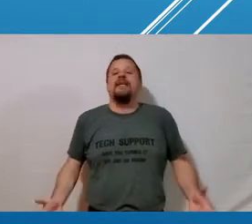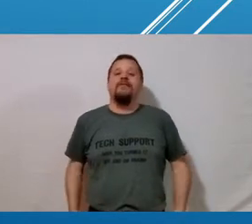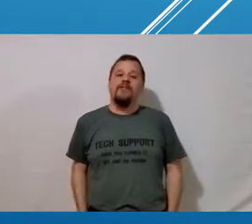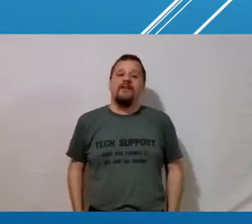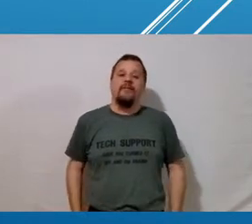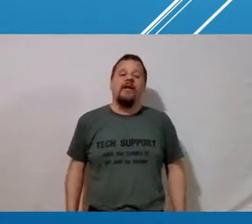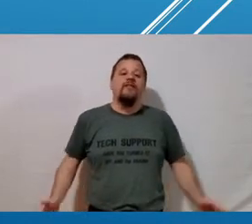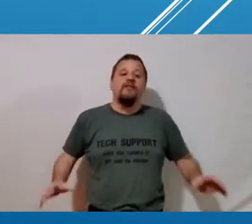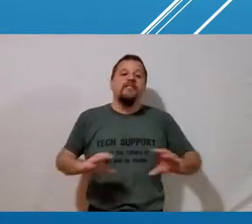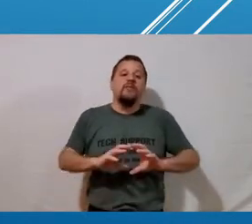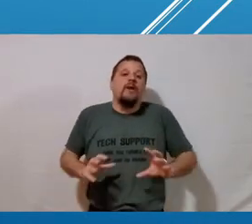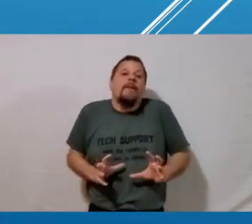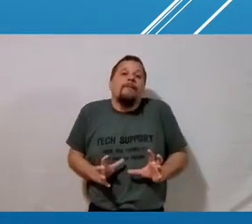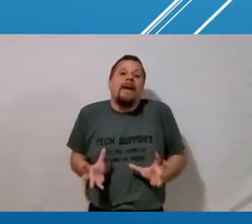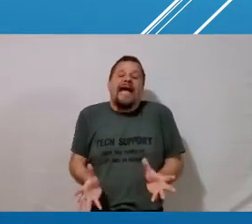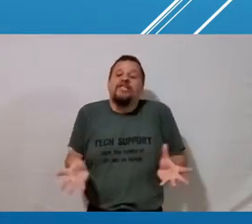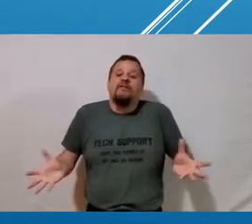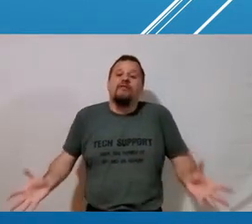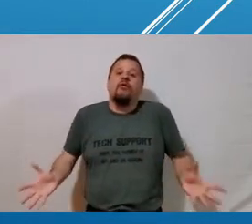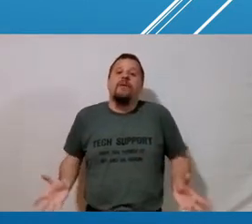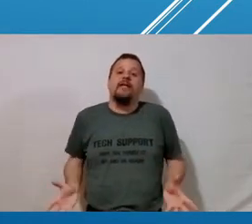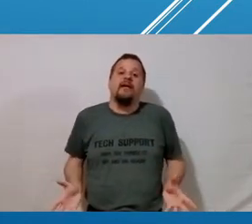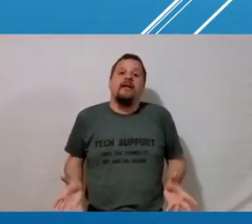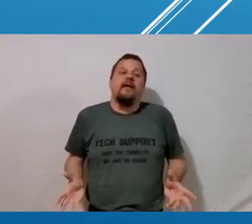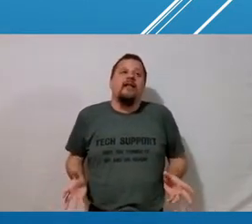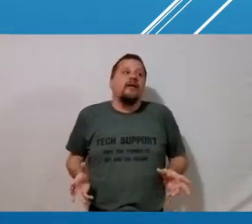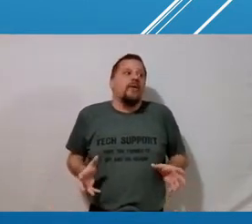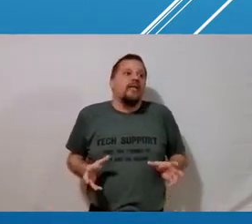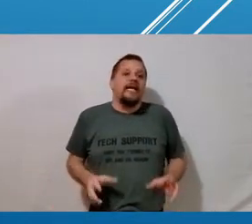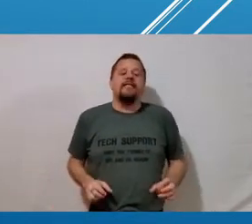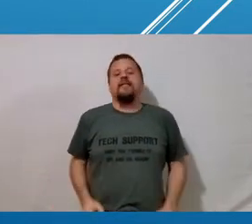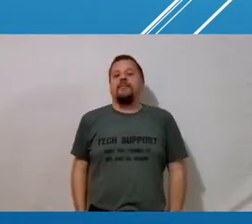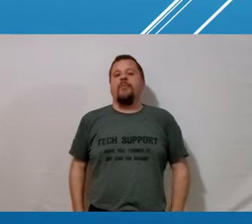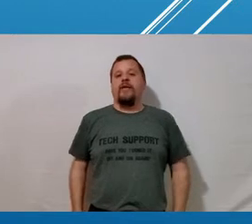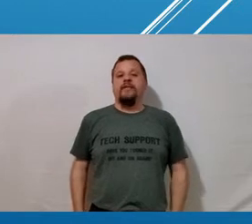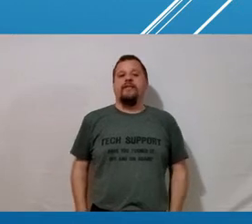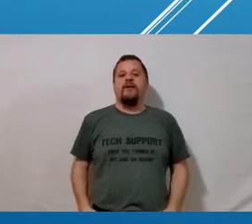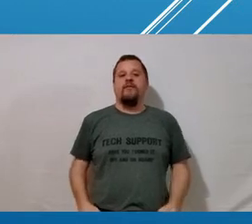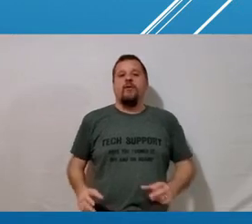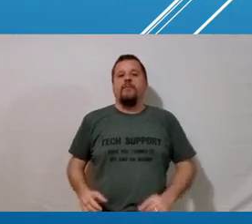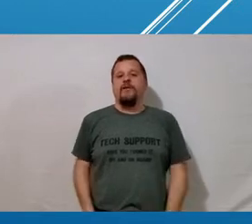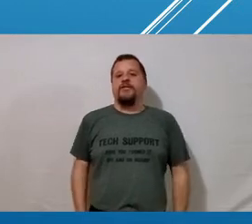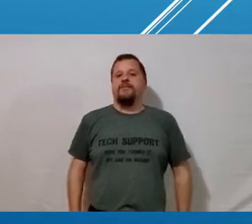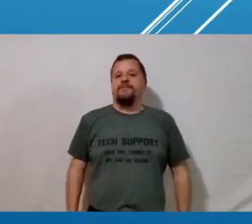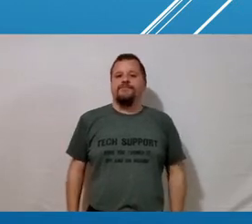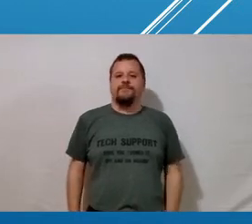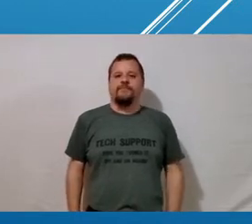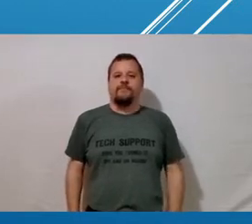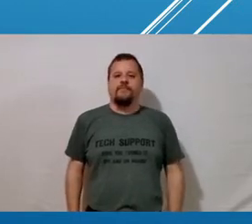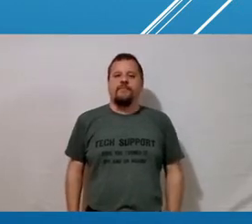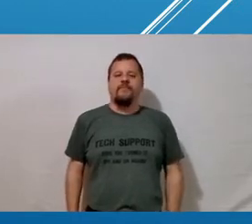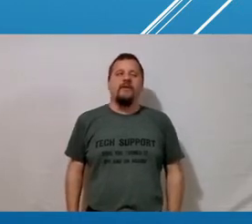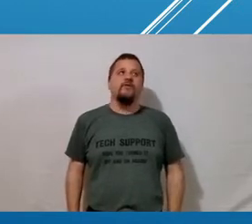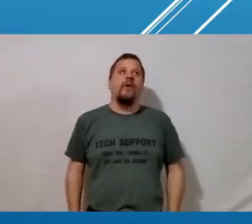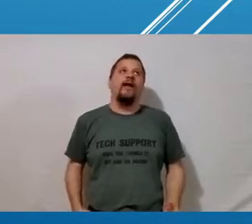it's not going to be the same every time there isn't one magical formula that will get us to the point of cooperation